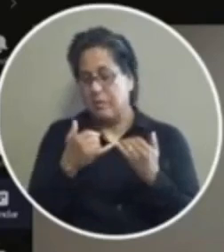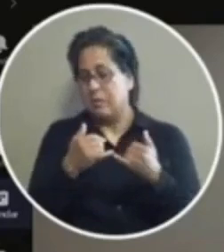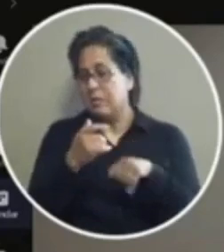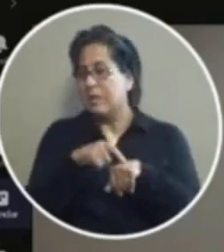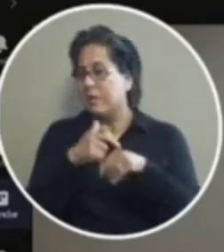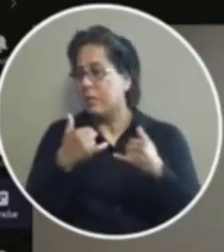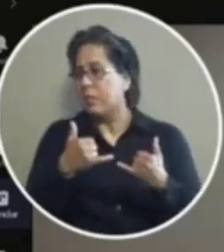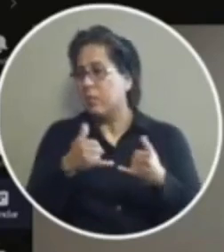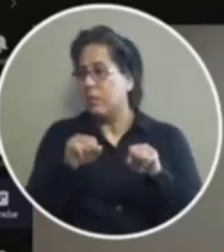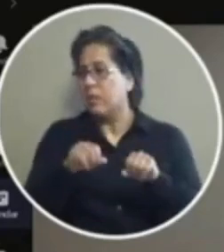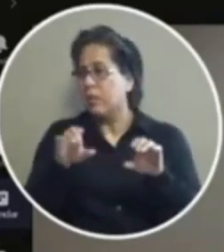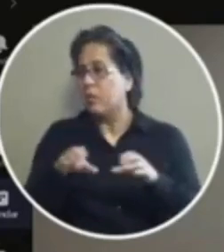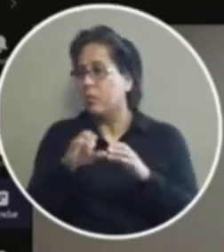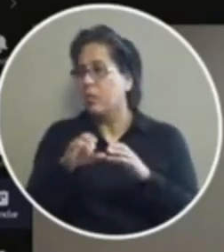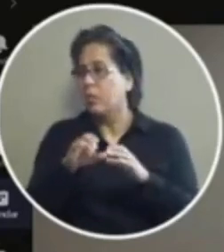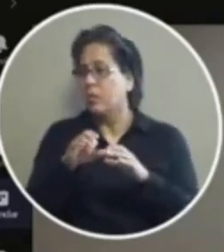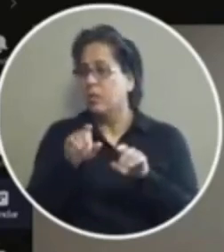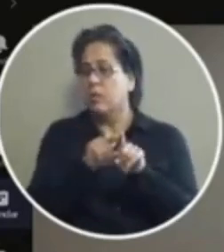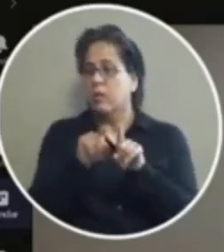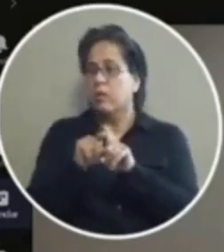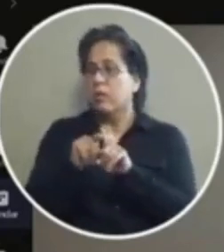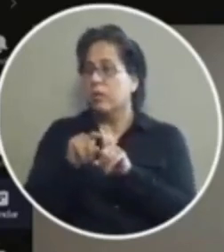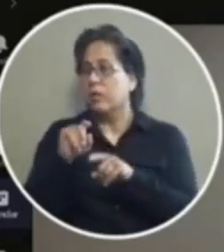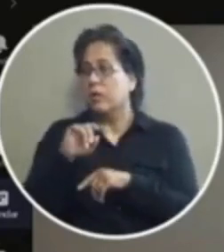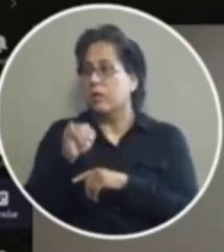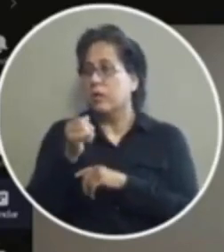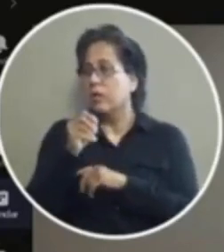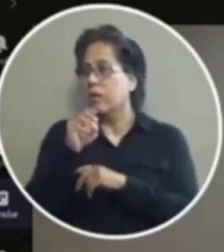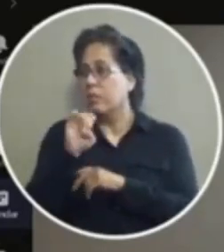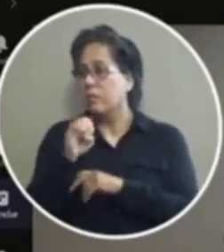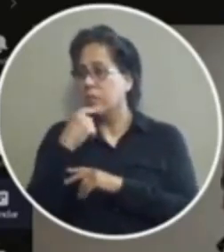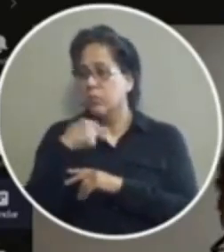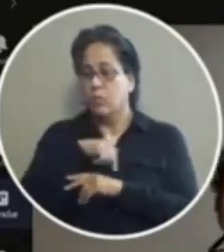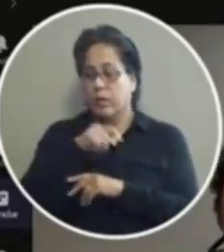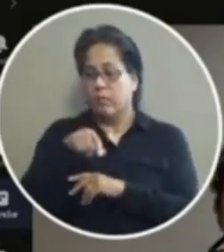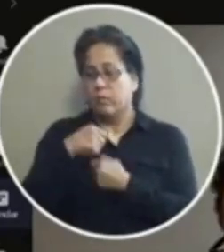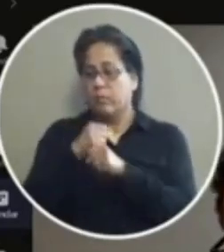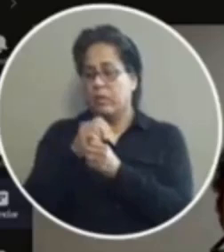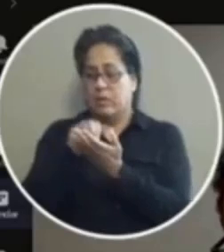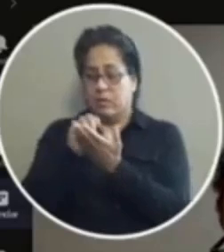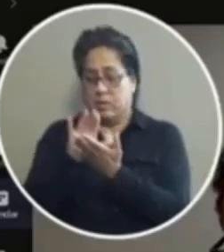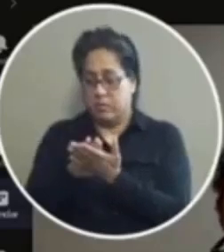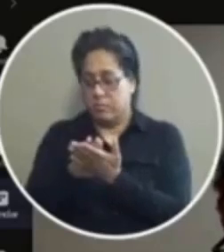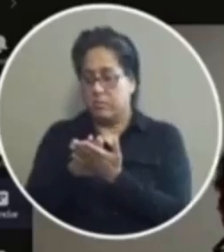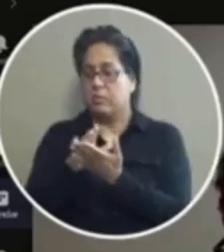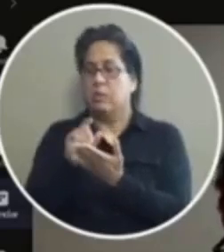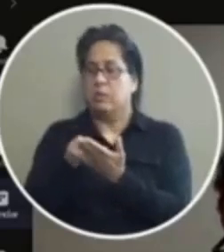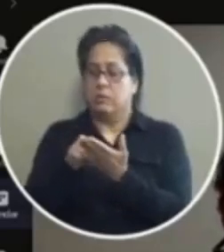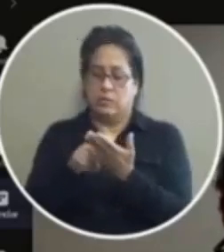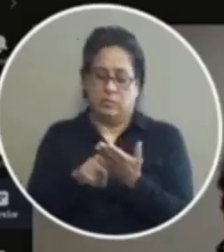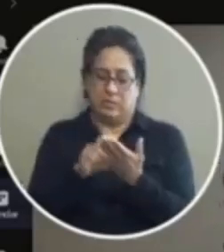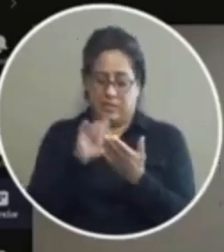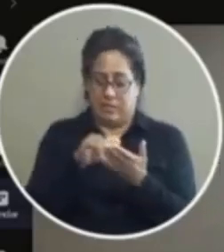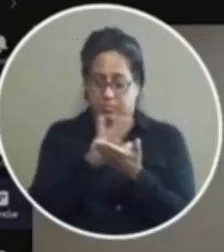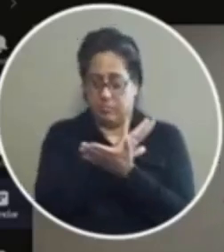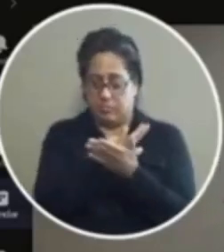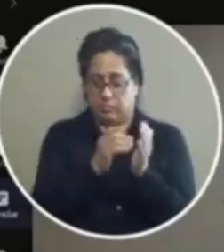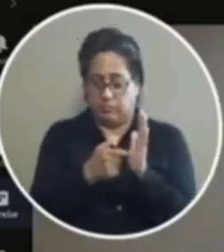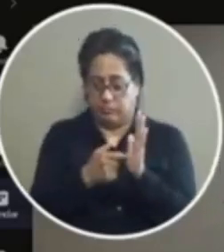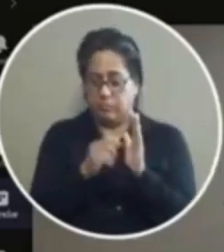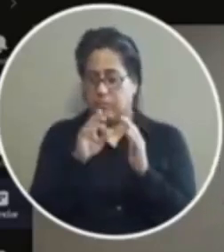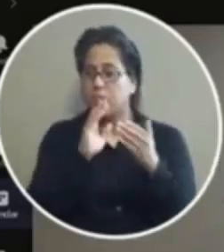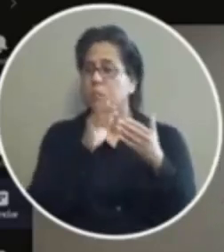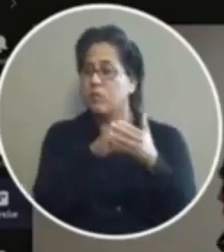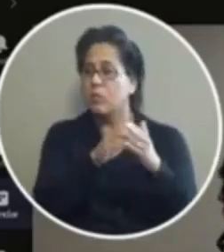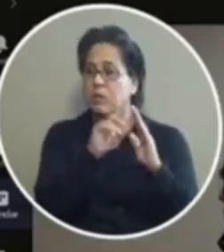paper has to be done as mr asparza said we have to create a document that he can take and prosecute this individual with later